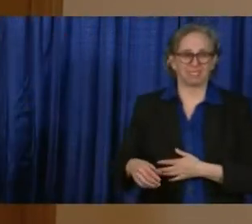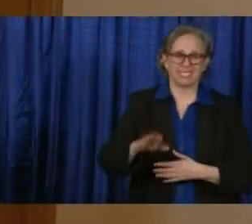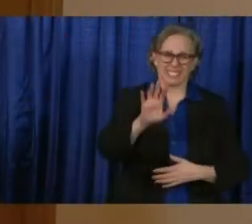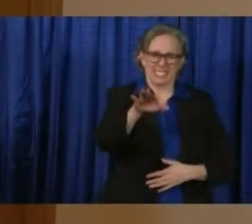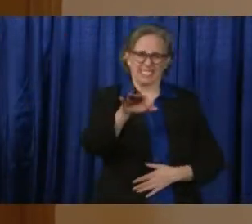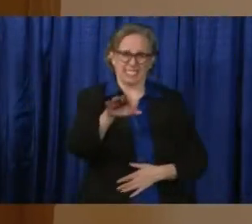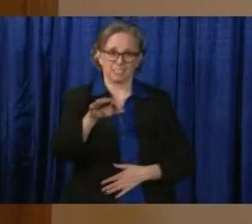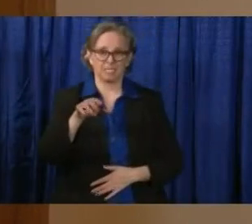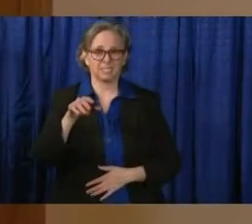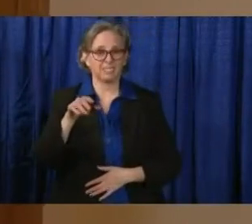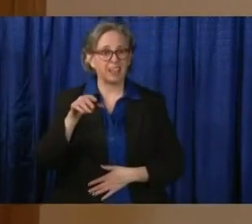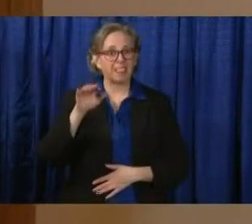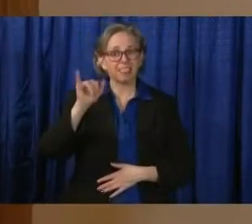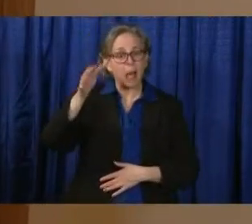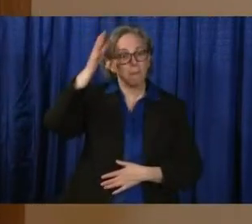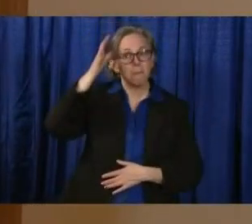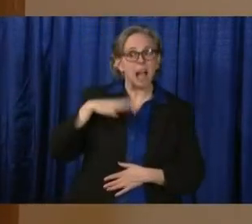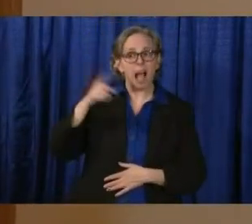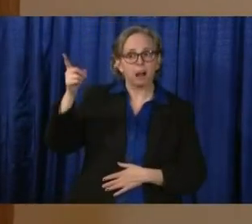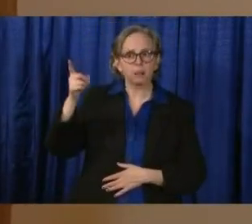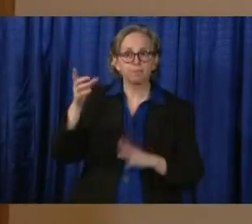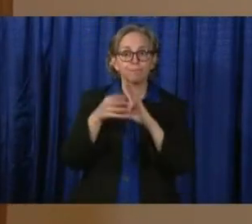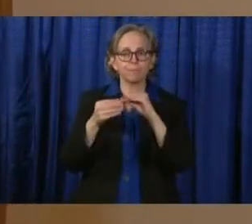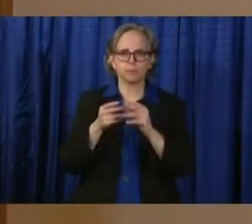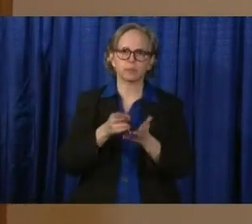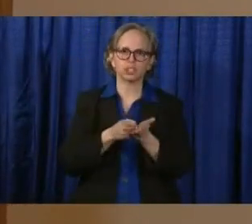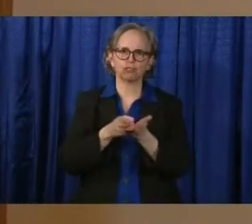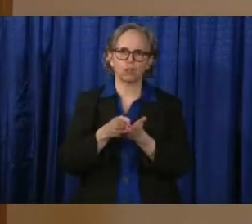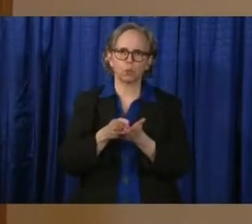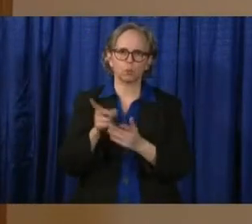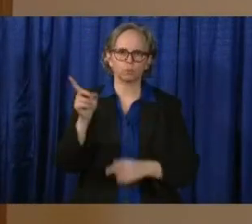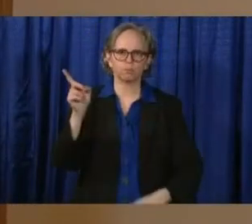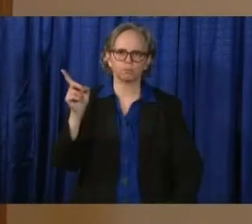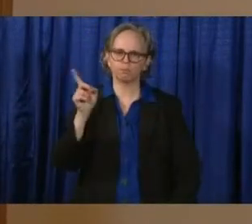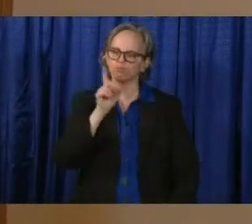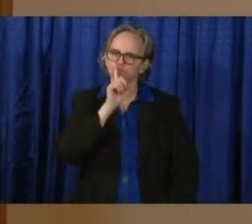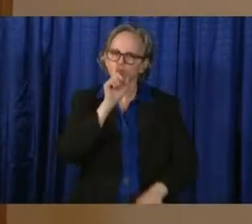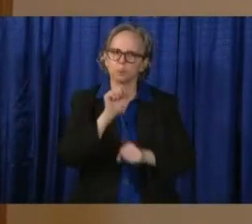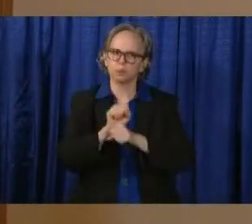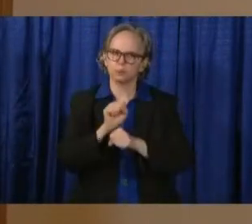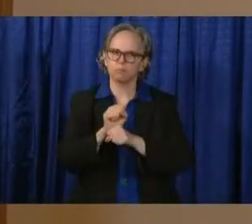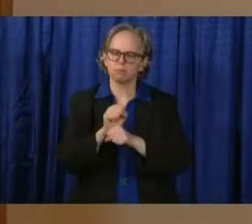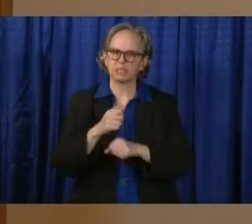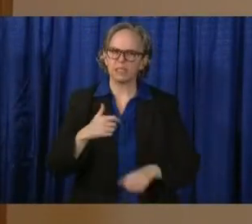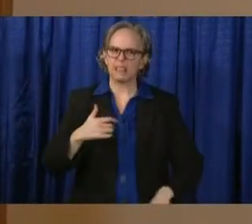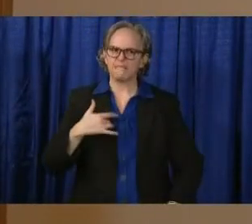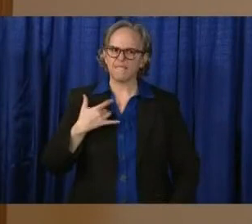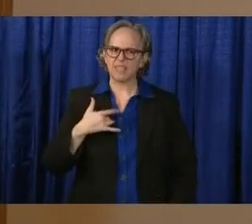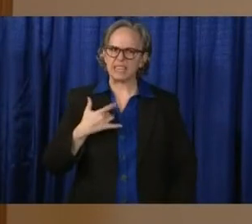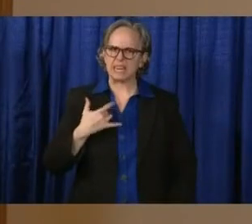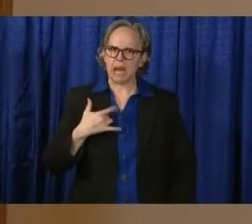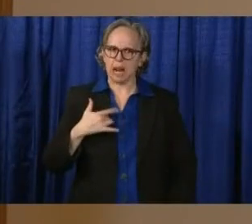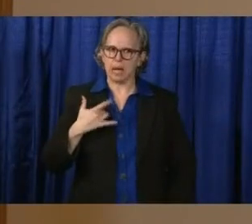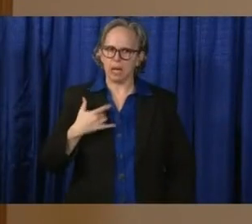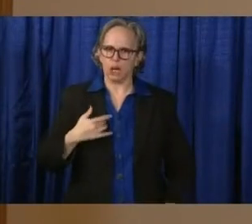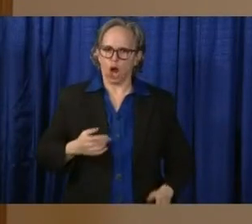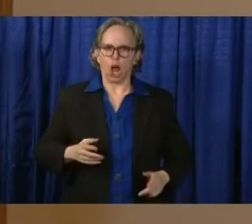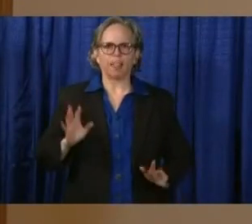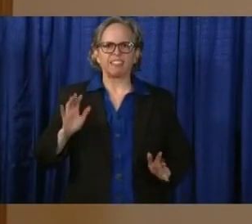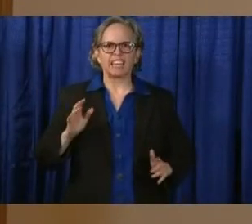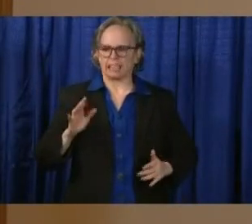I think I feel it. I feel such a tremendous sense of urgency. And